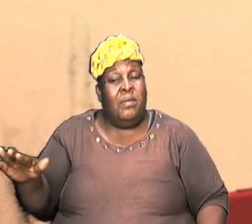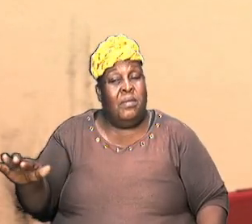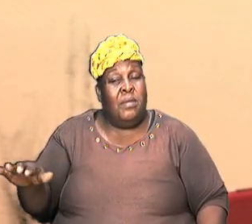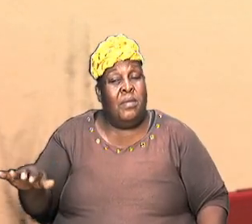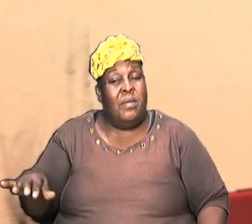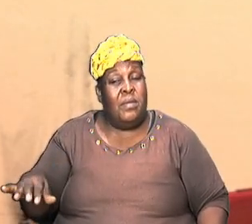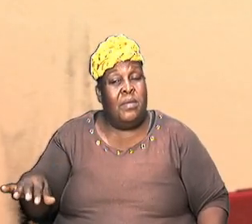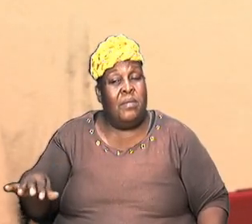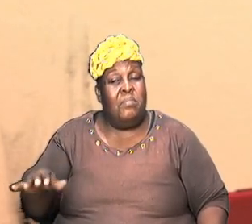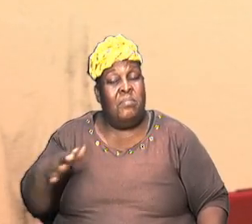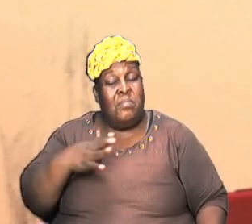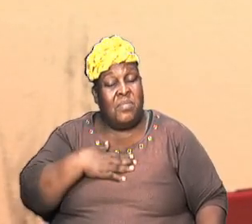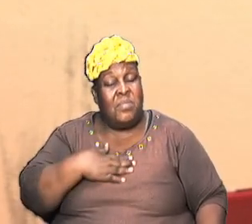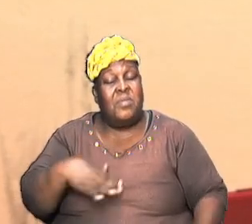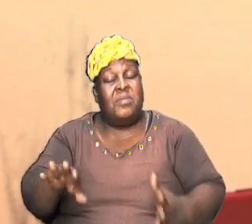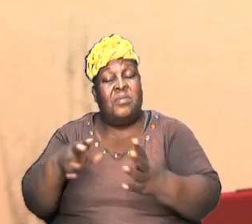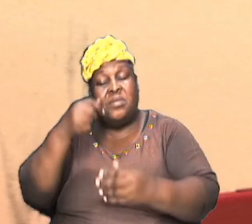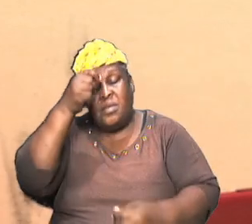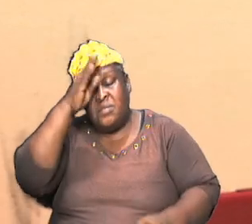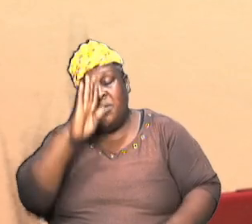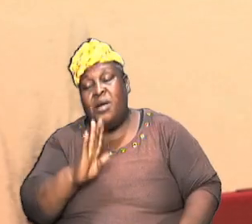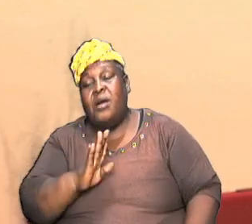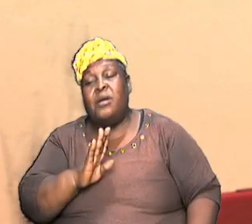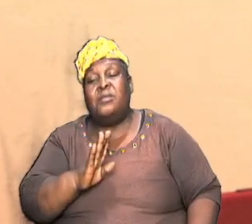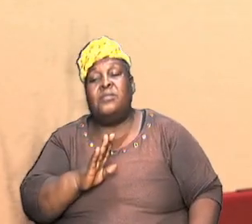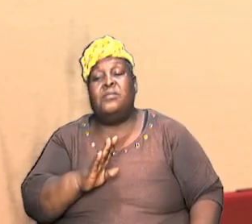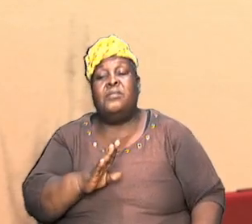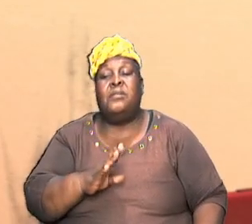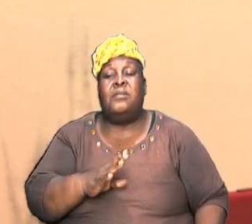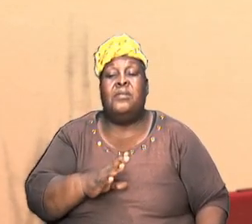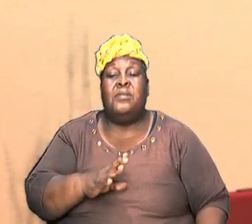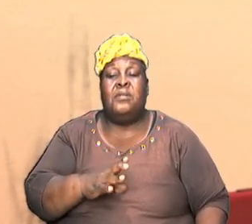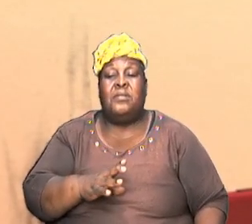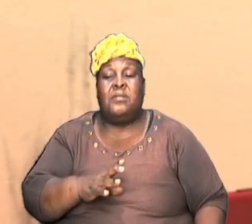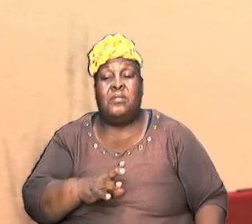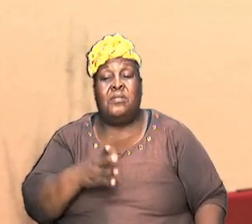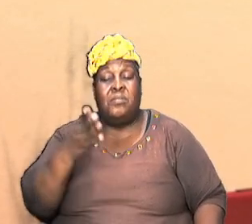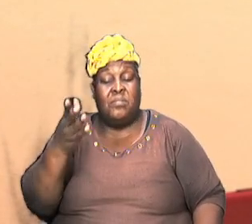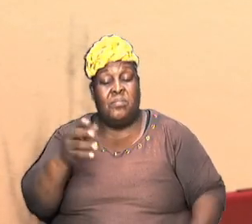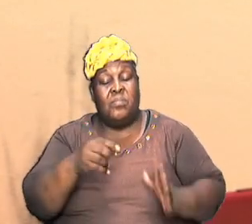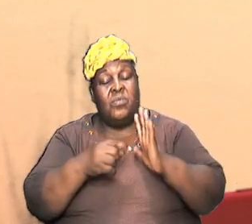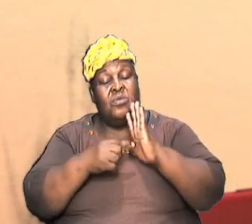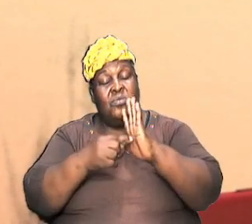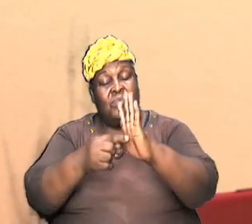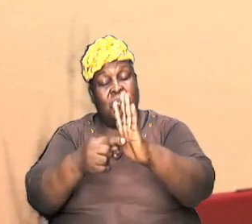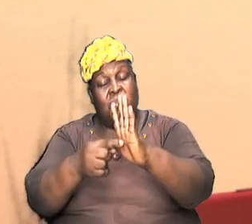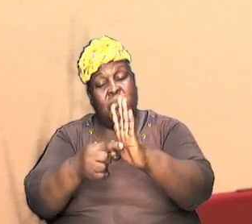but it is my belief that Melchizedek was a theophany of God and he was there to show